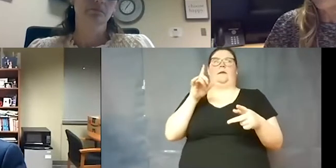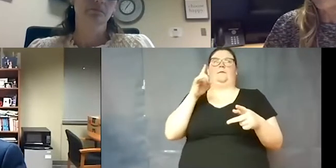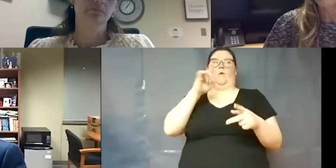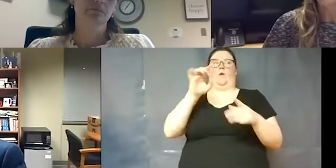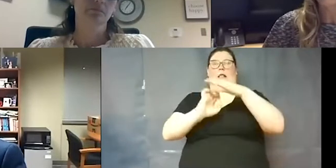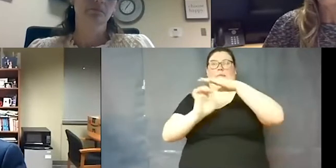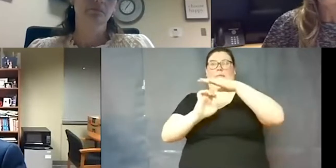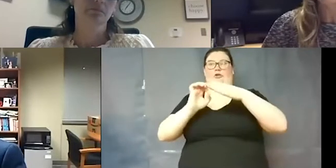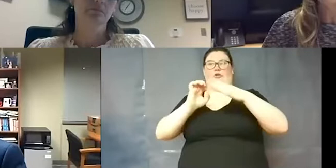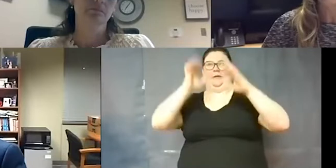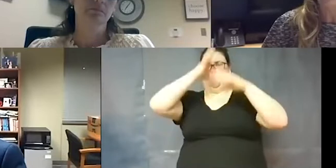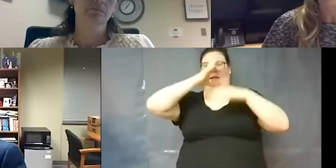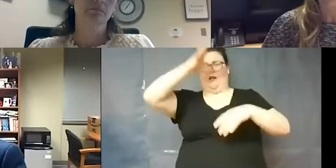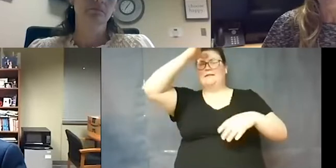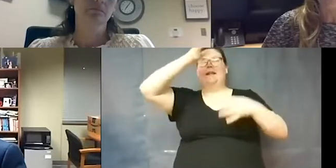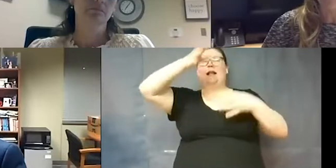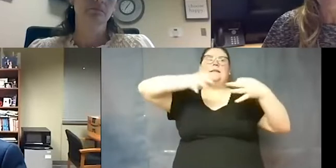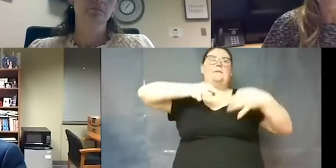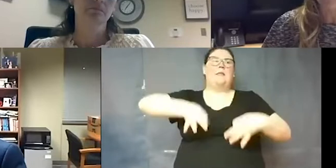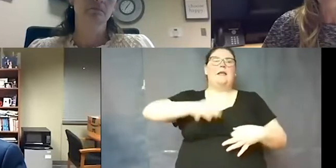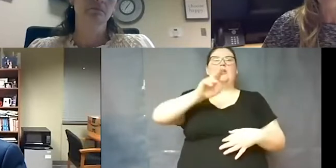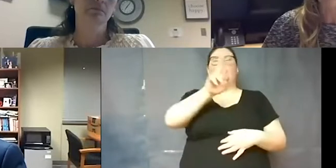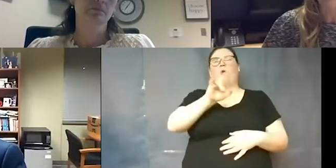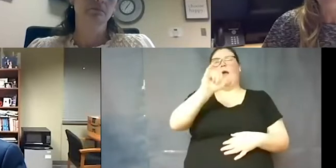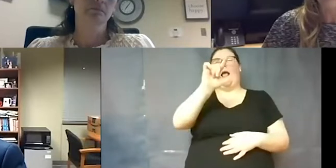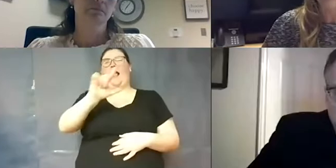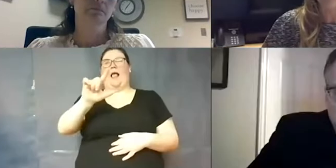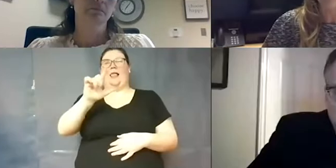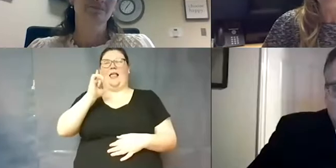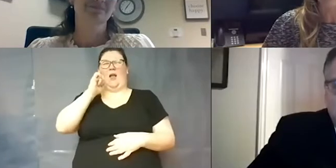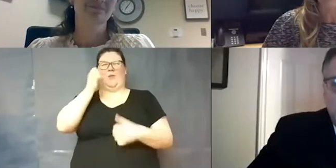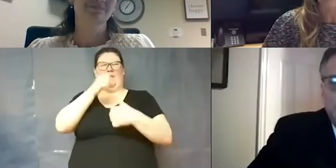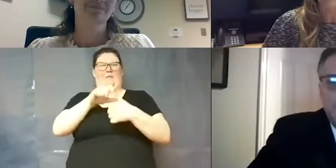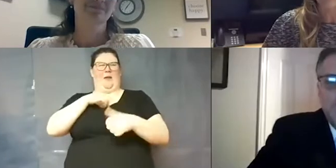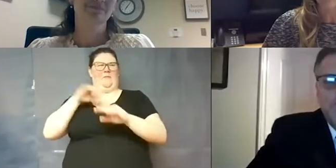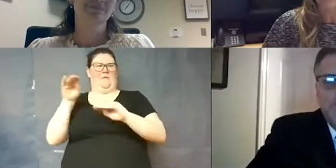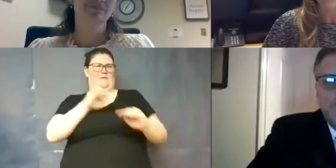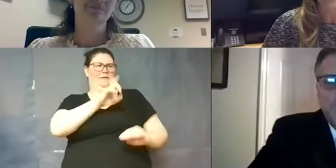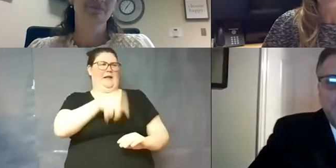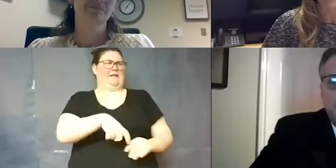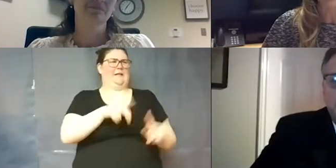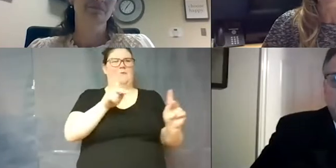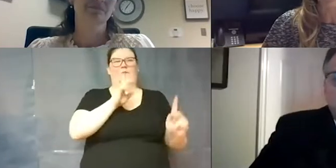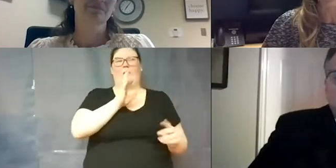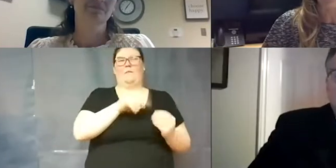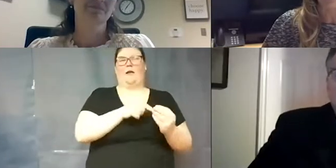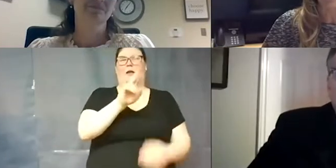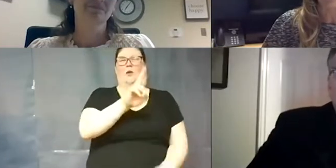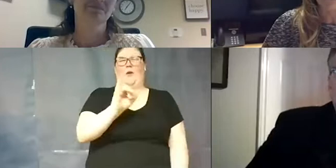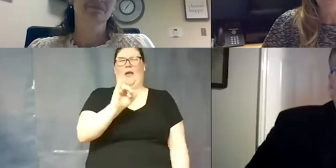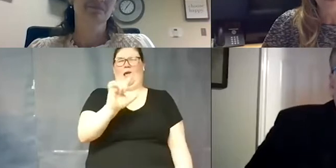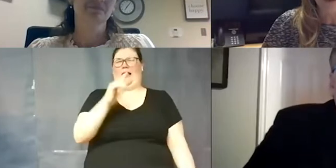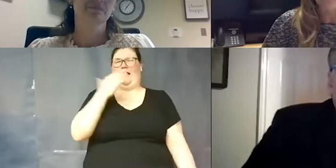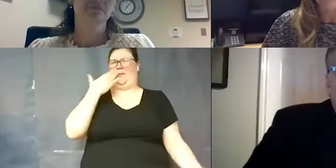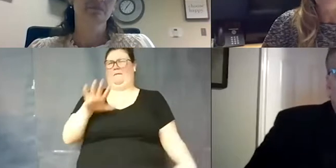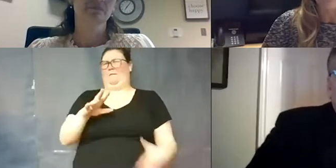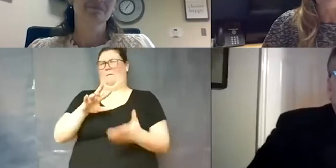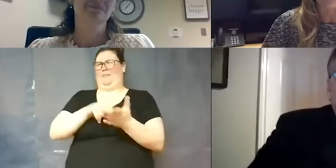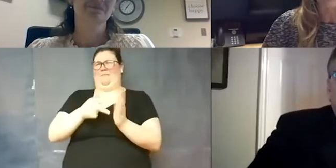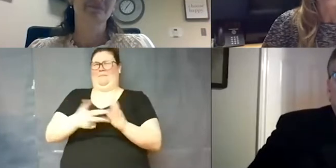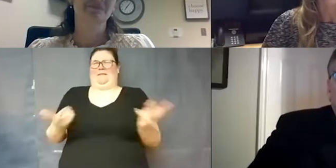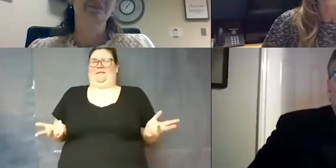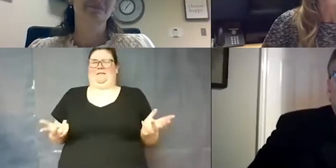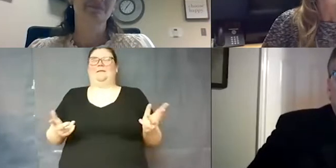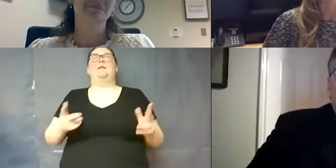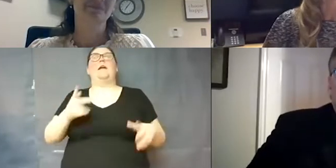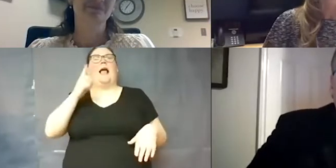explain define uil for us i remember when i first moved to texas and everybody kept talking about uil and i couldn't even find what the acronym stood for um i